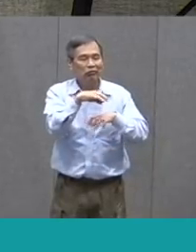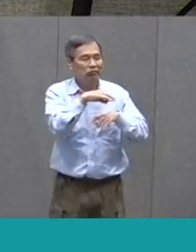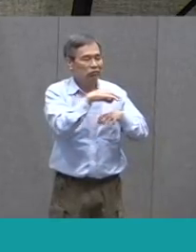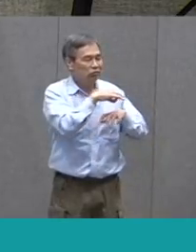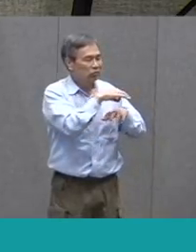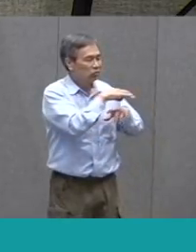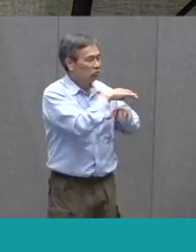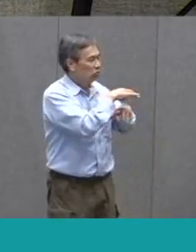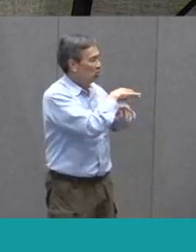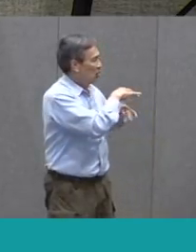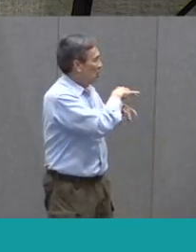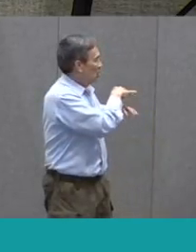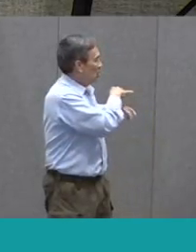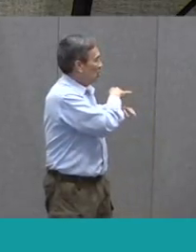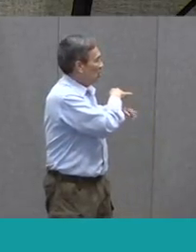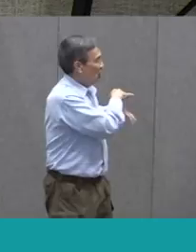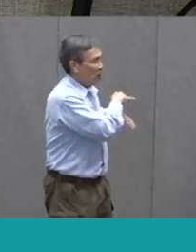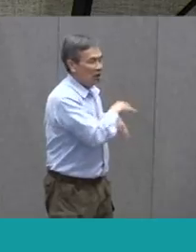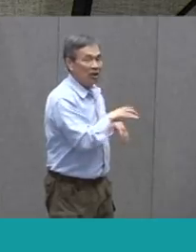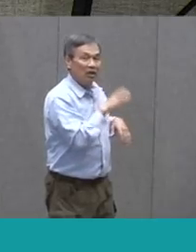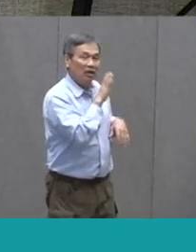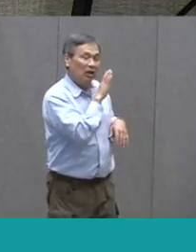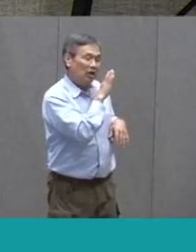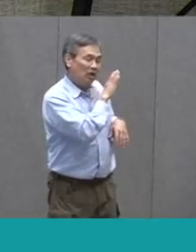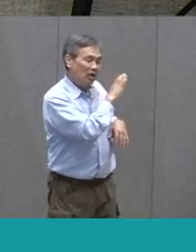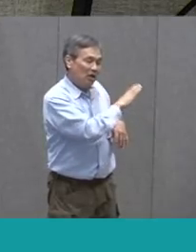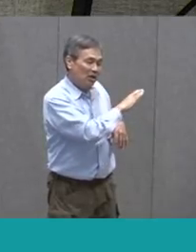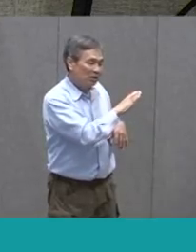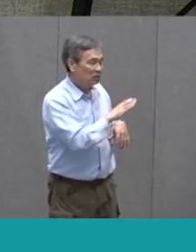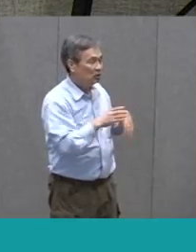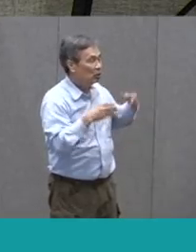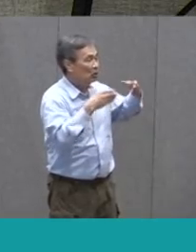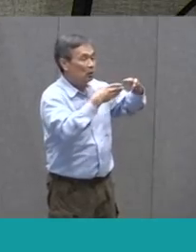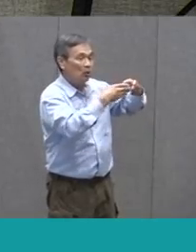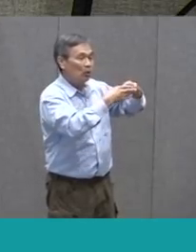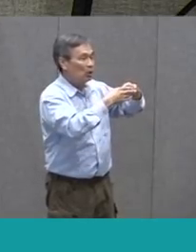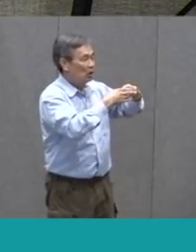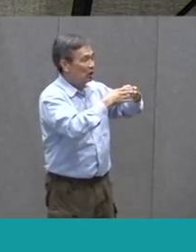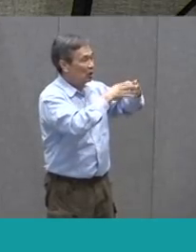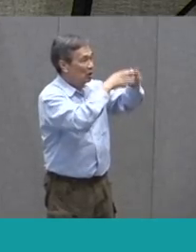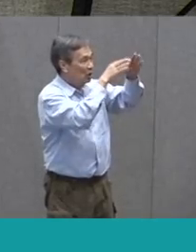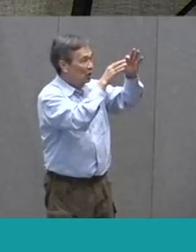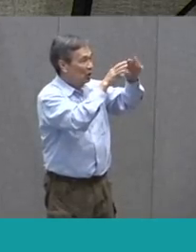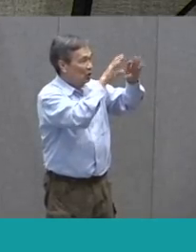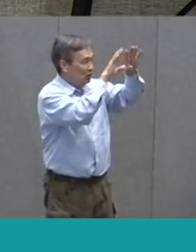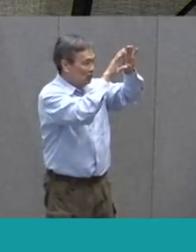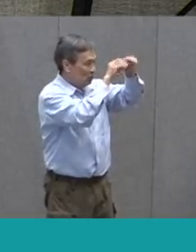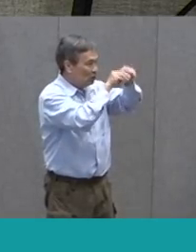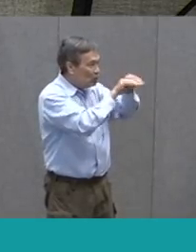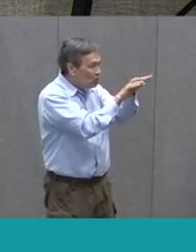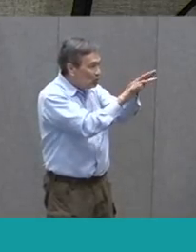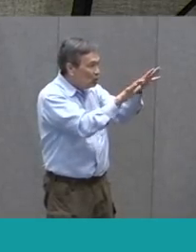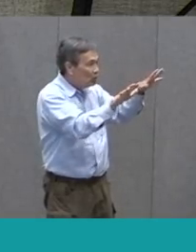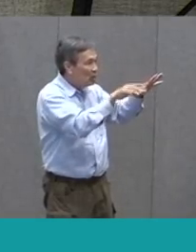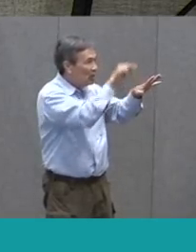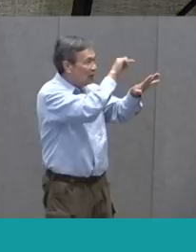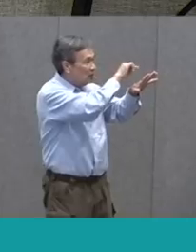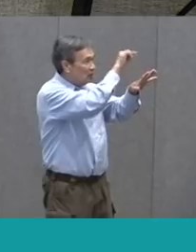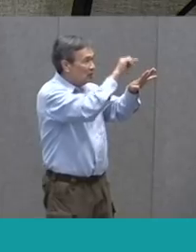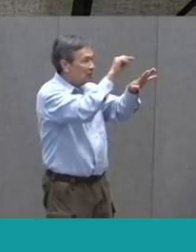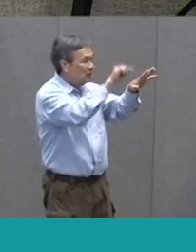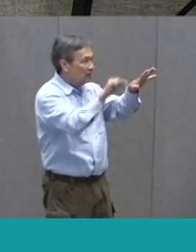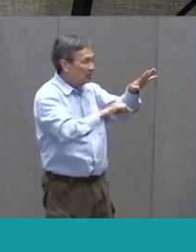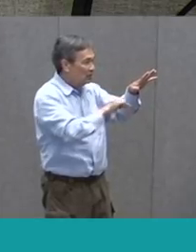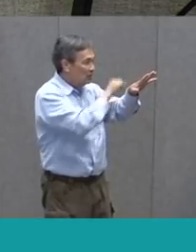subtle web In the little corner sly And set his table ready